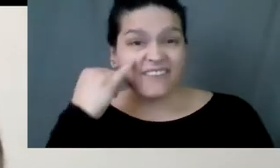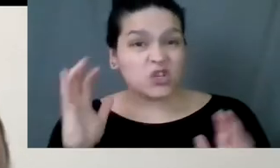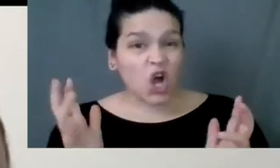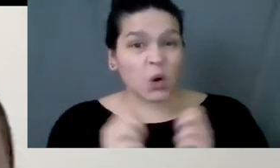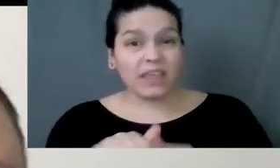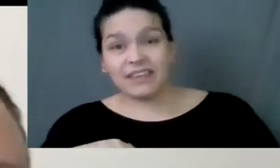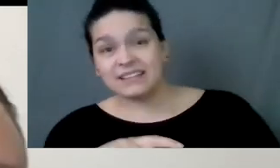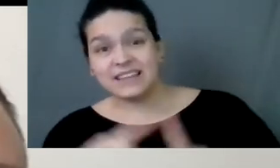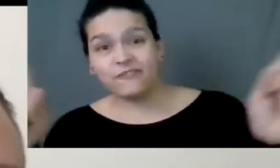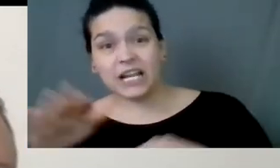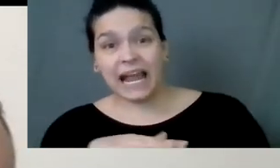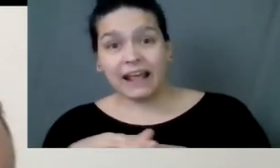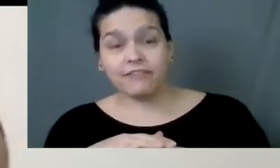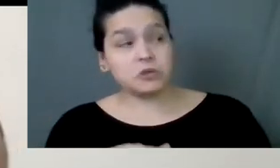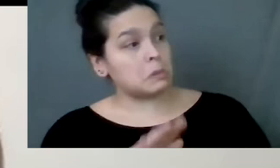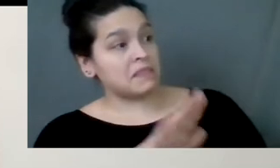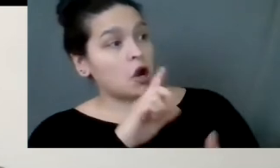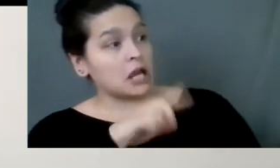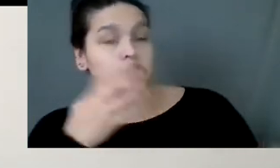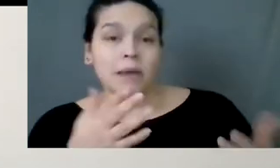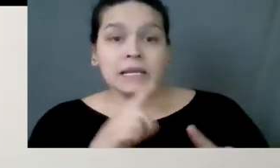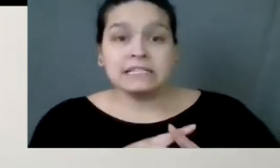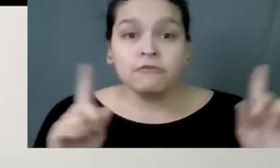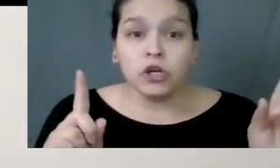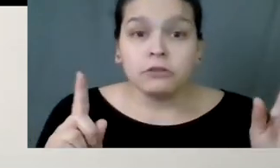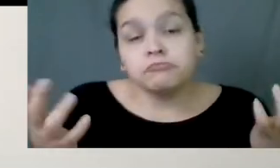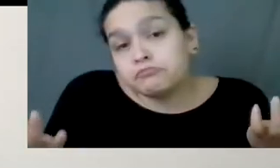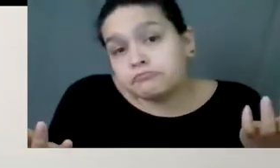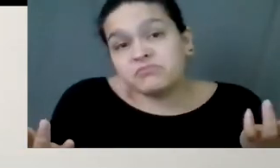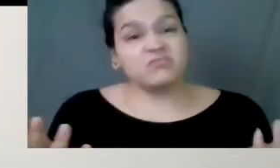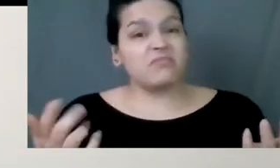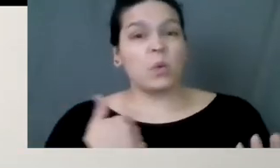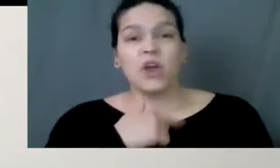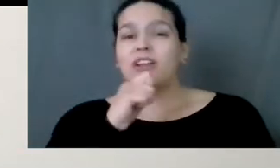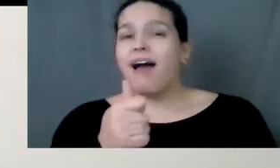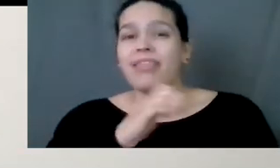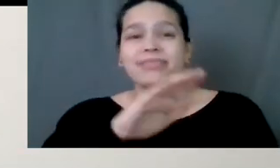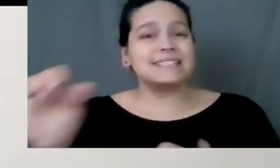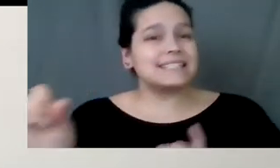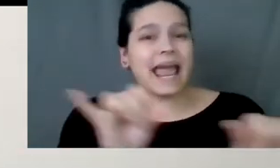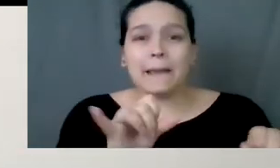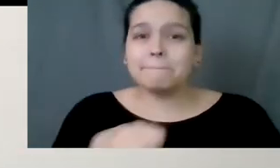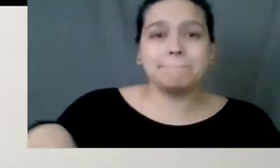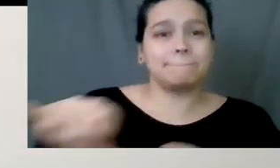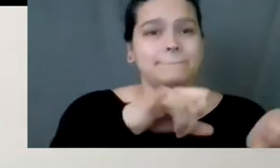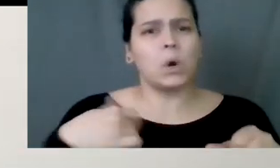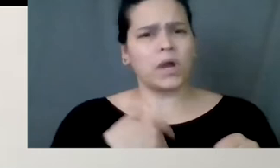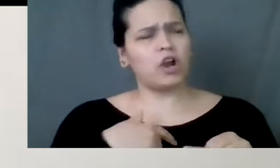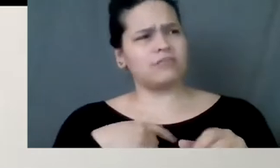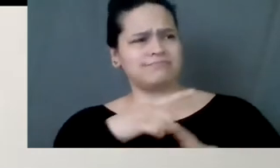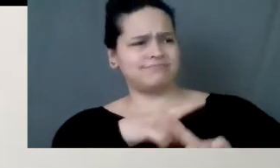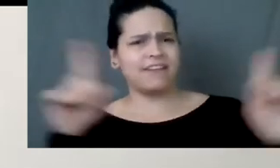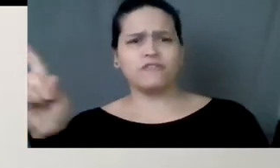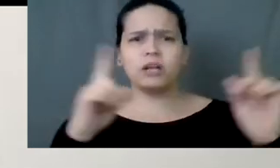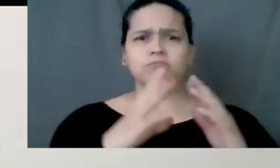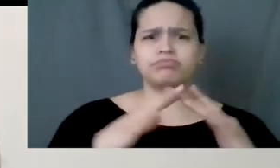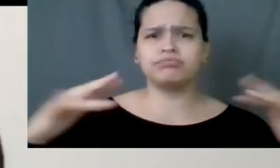another native, they might give you a different answer. I mean, that's the thing where we're not all the same. We're we're we're